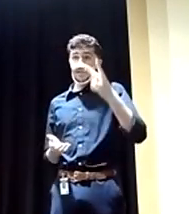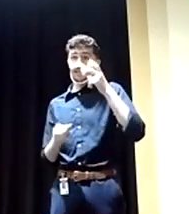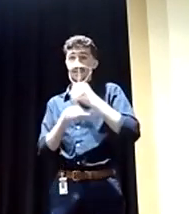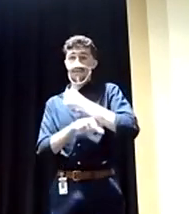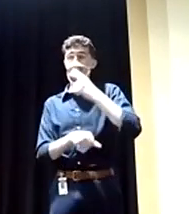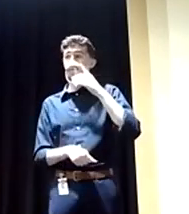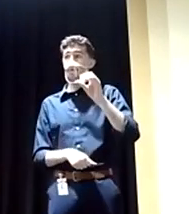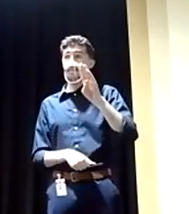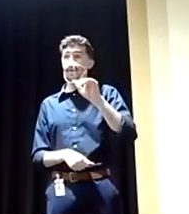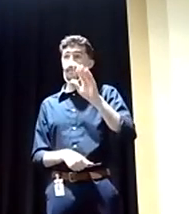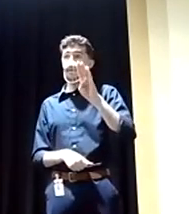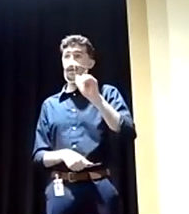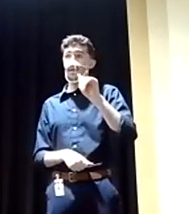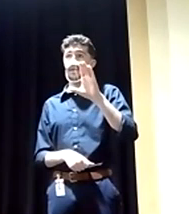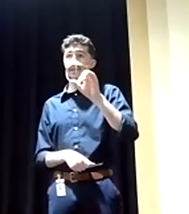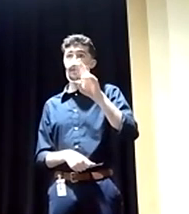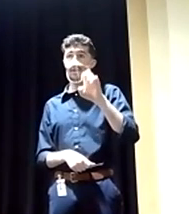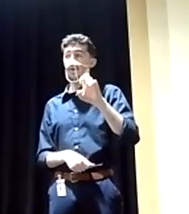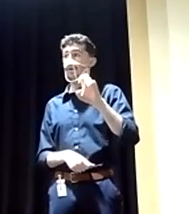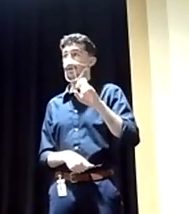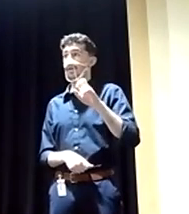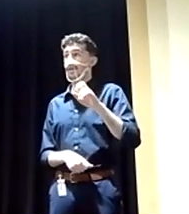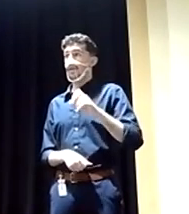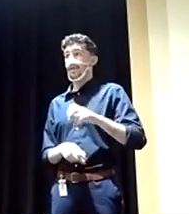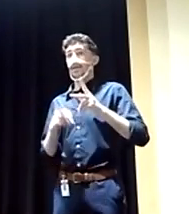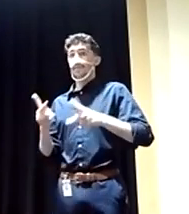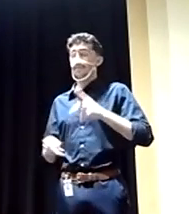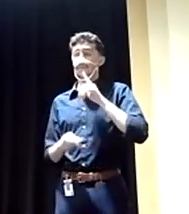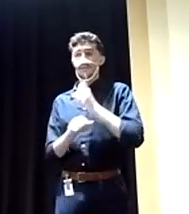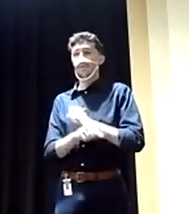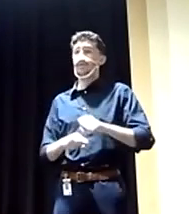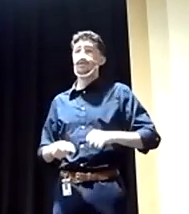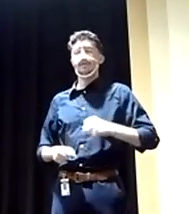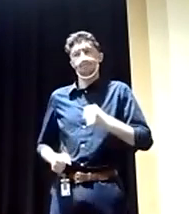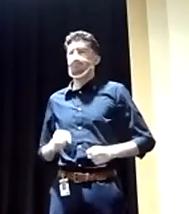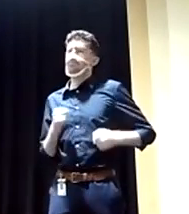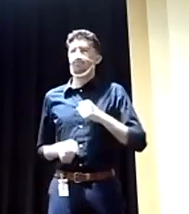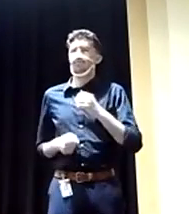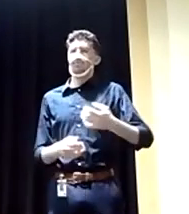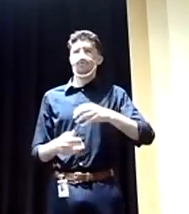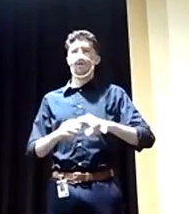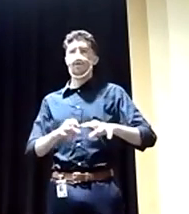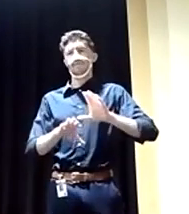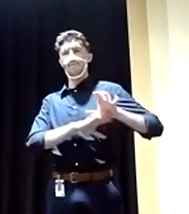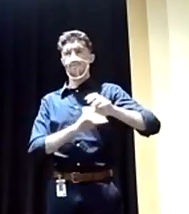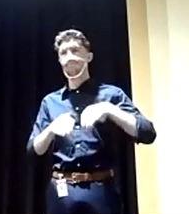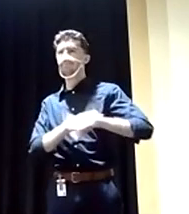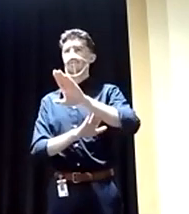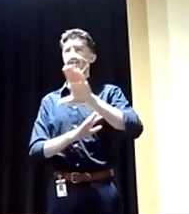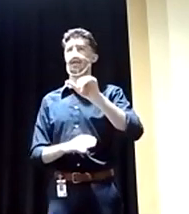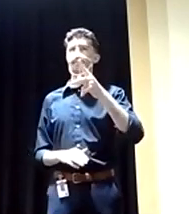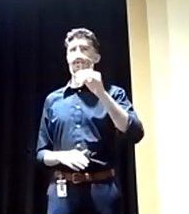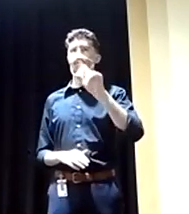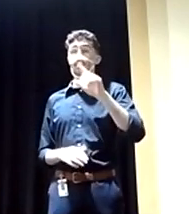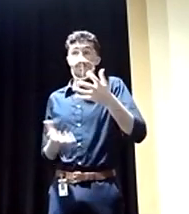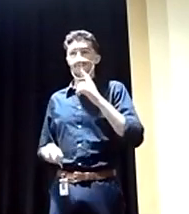Obamacare. Like people typed up and stormed, you know, with the Capitol to make sure I don't have, I don't get healthcare.